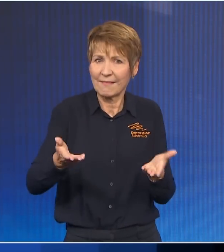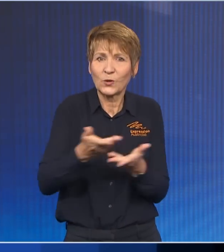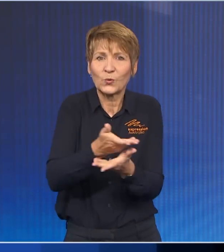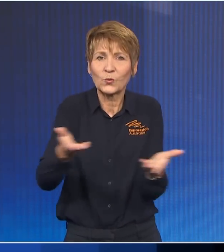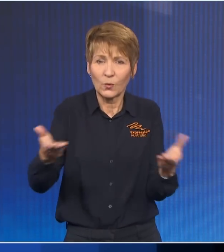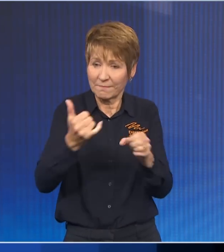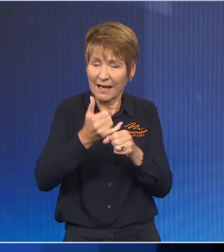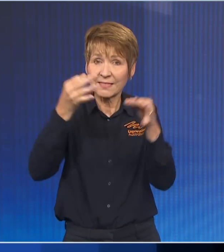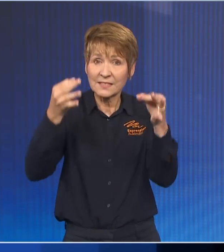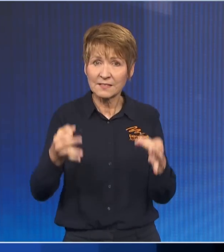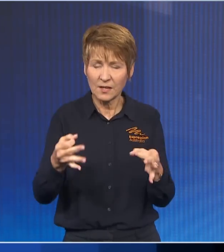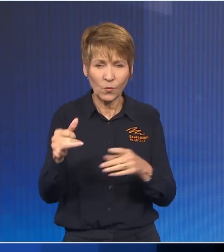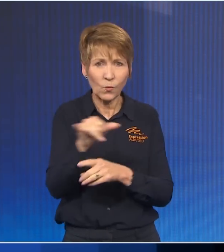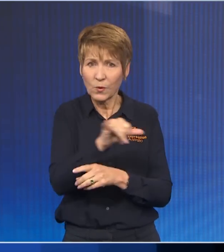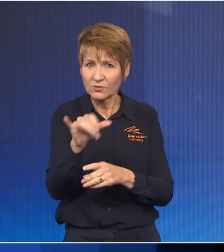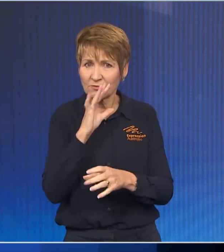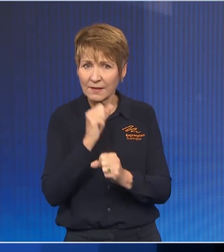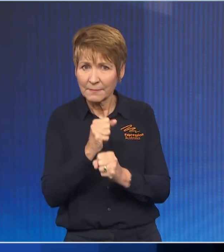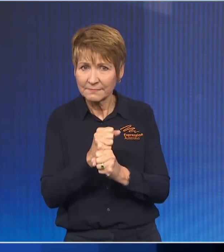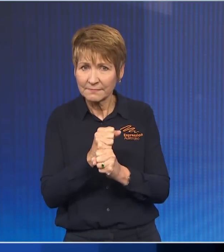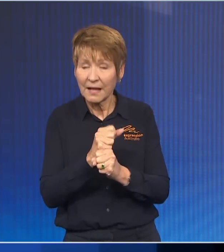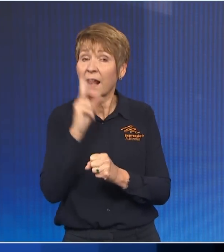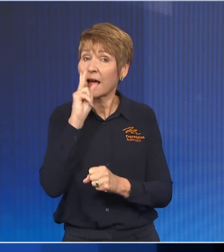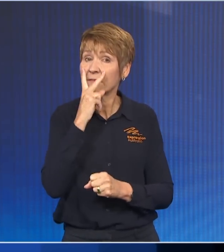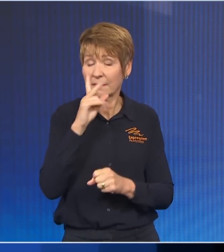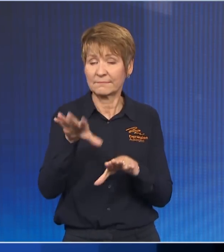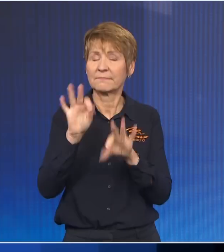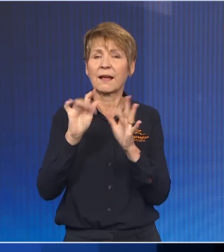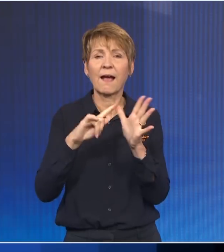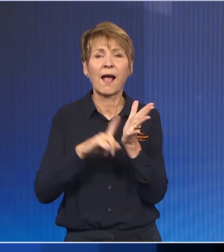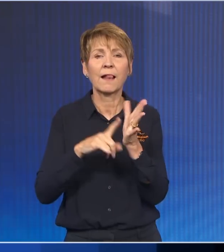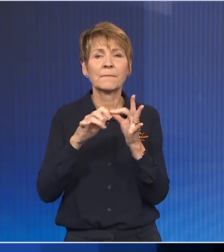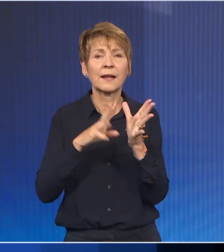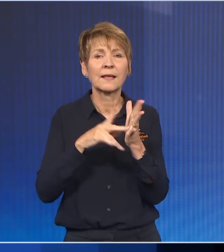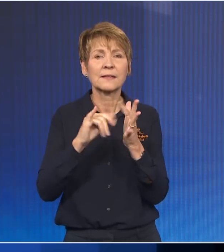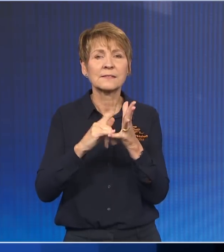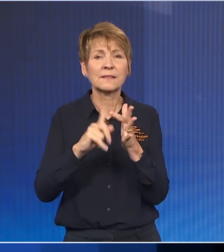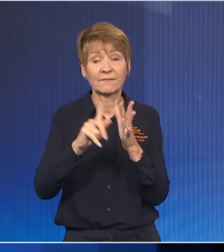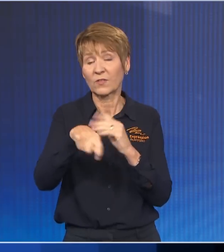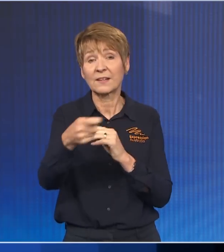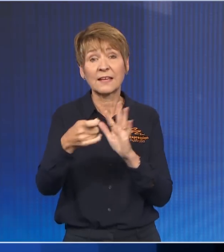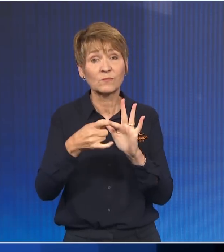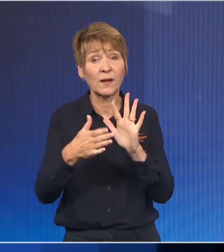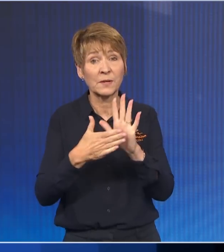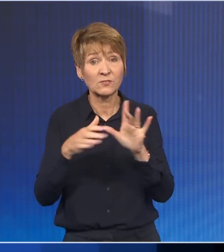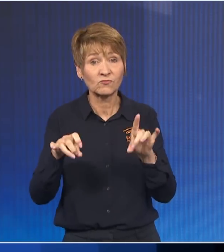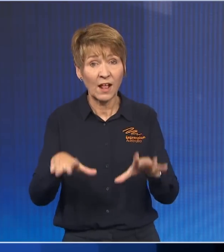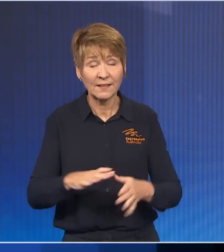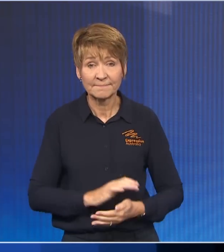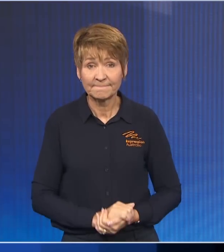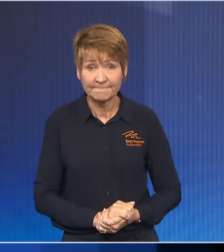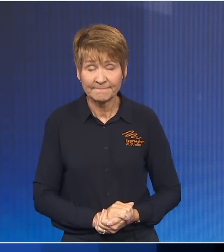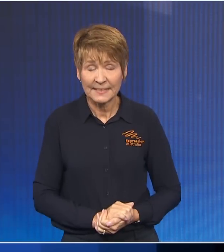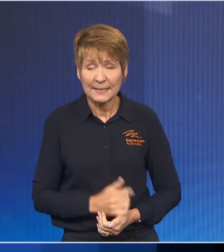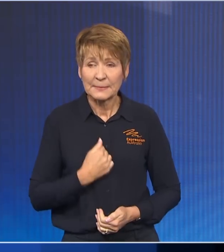choice. And last night they chose Mr Albanese to be the next Prime Minister of Australia. Whilst it wasn't the result that